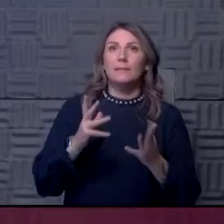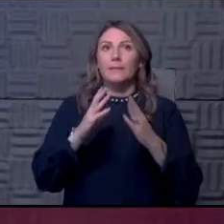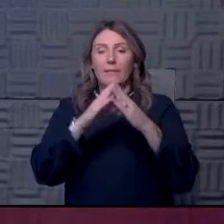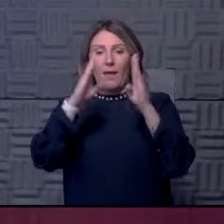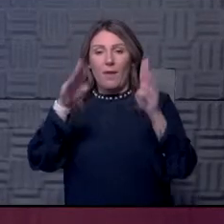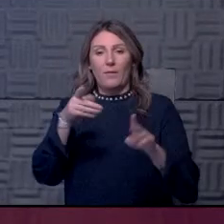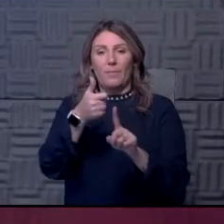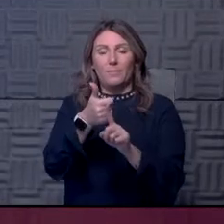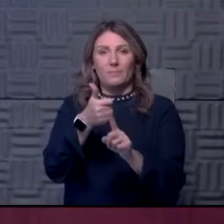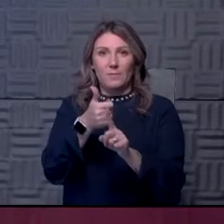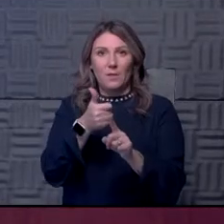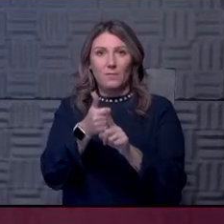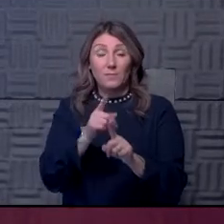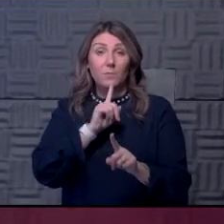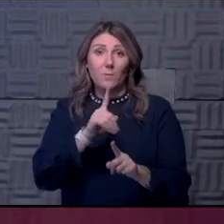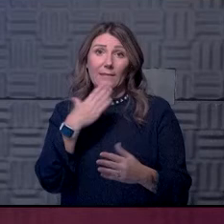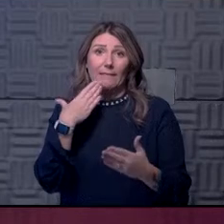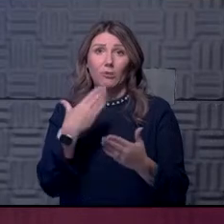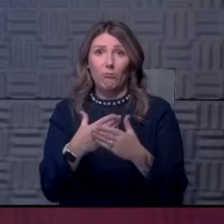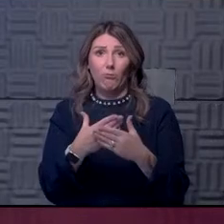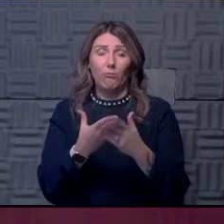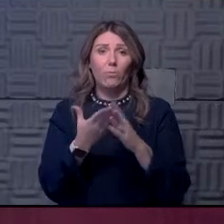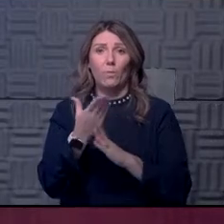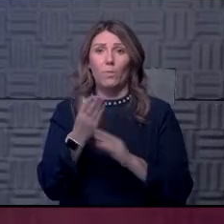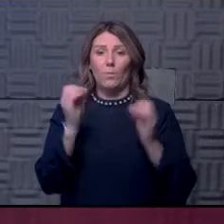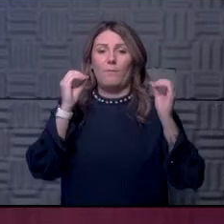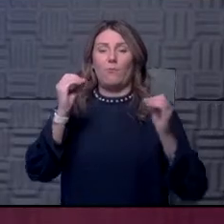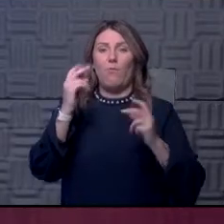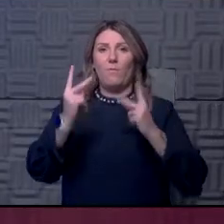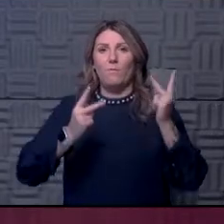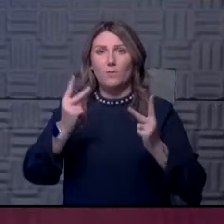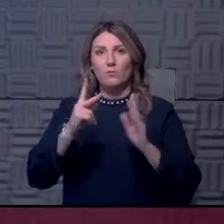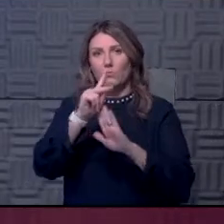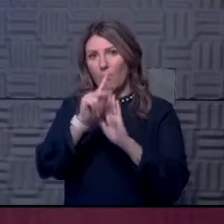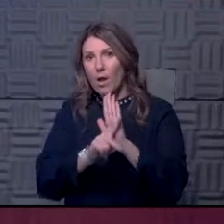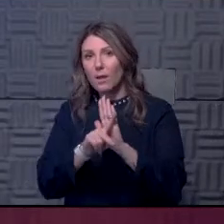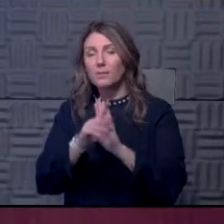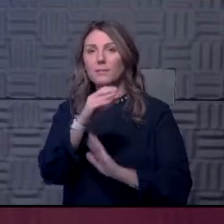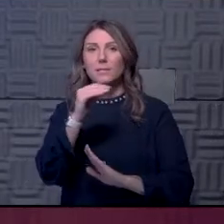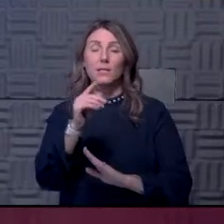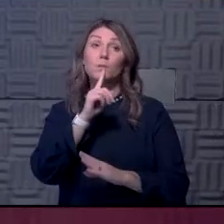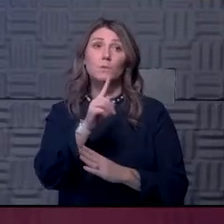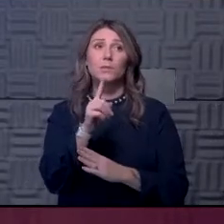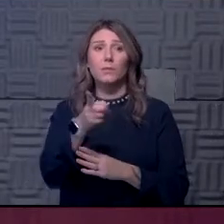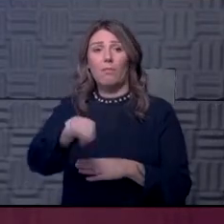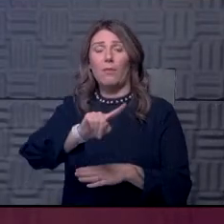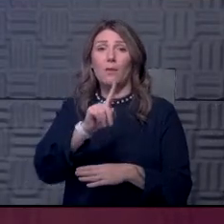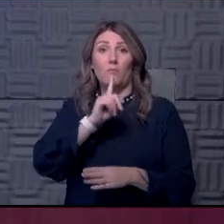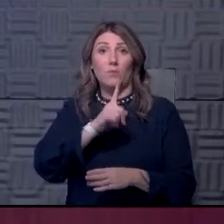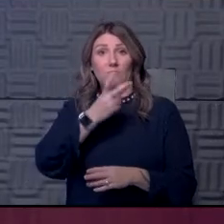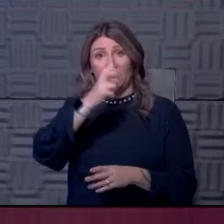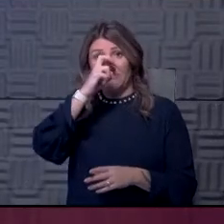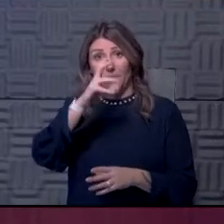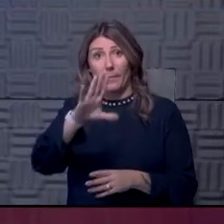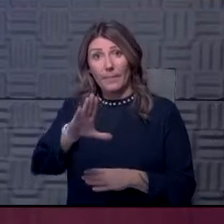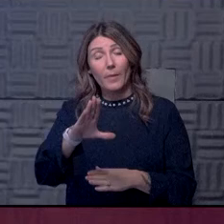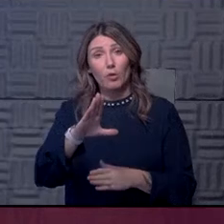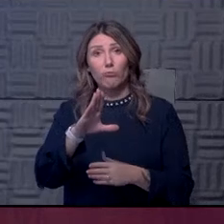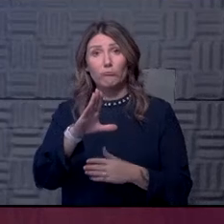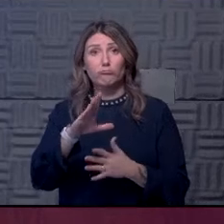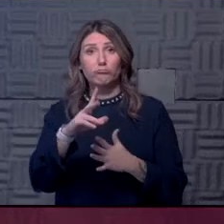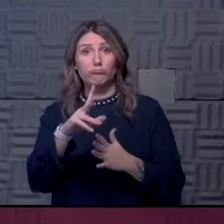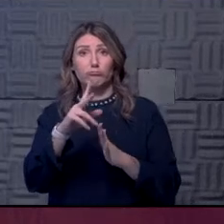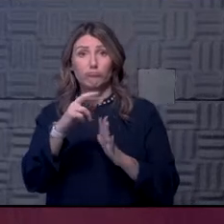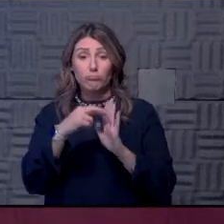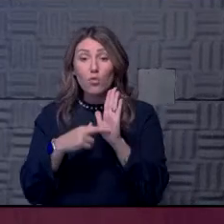been very good throughout this in terms of no visitor policies and, and really they've, they've tightened down their hatches pretty